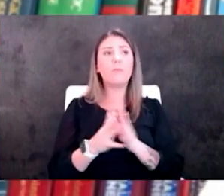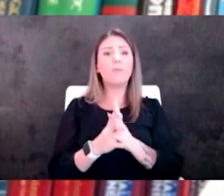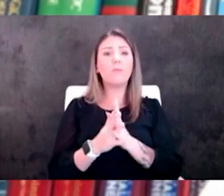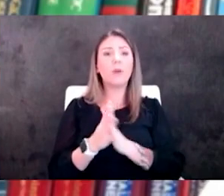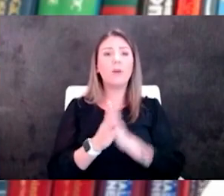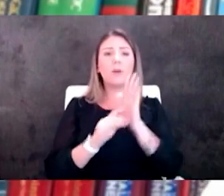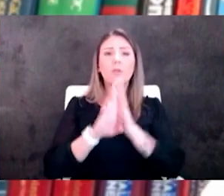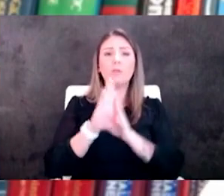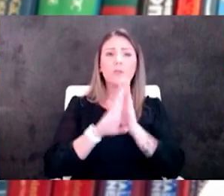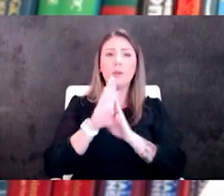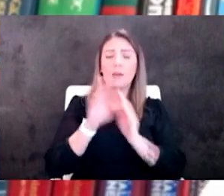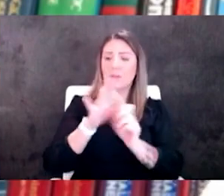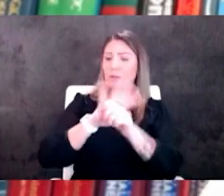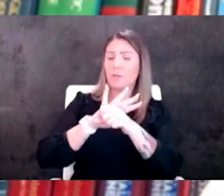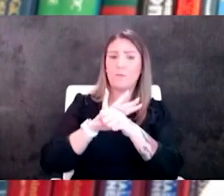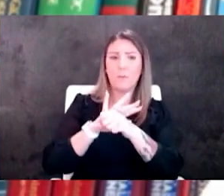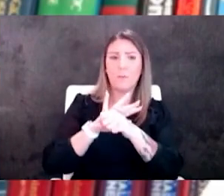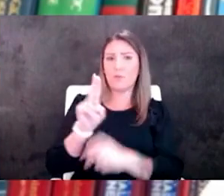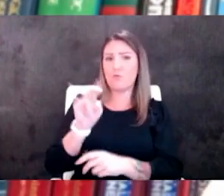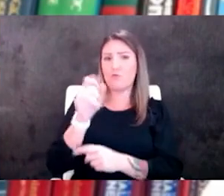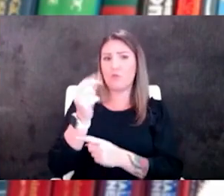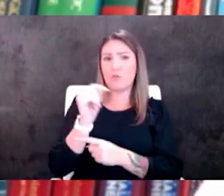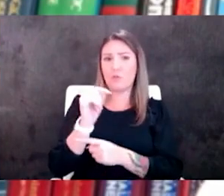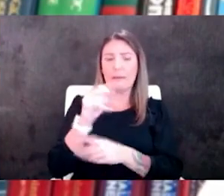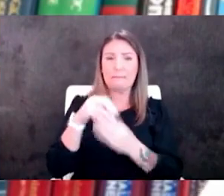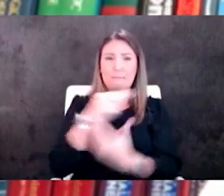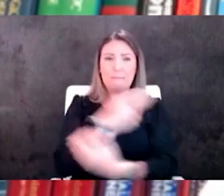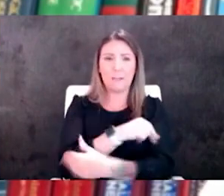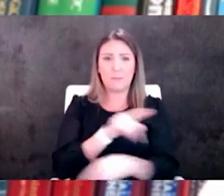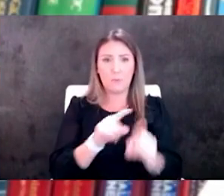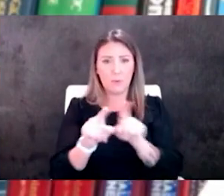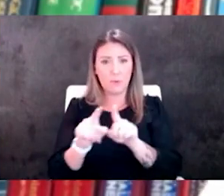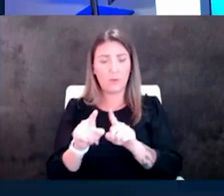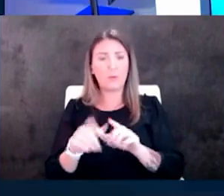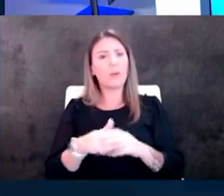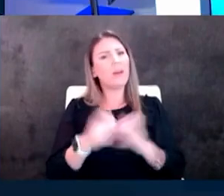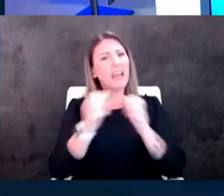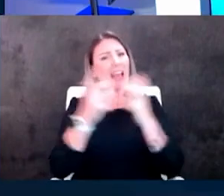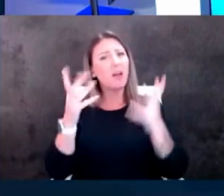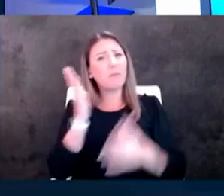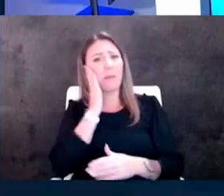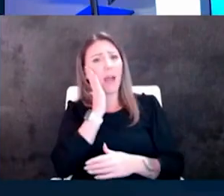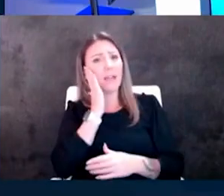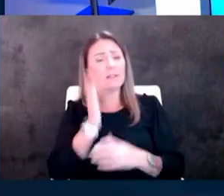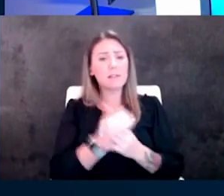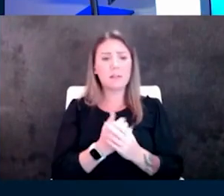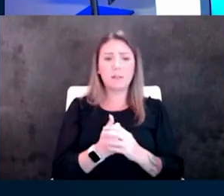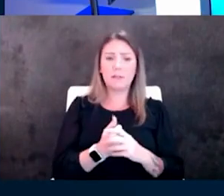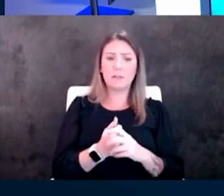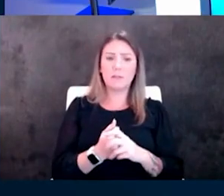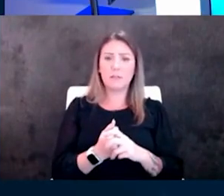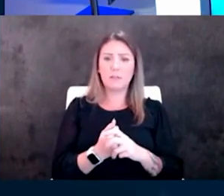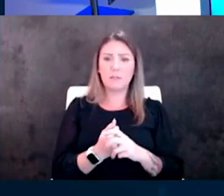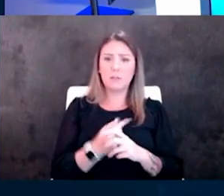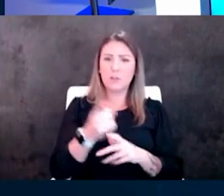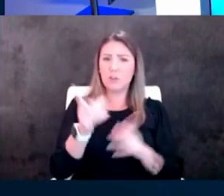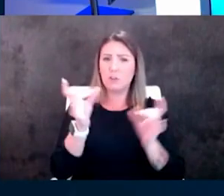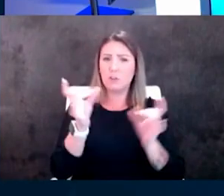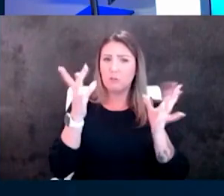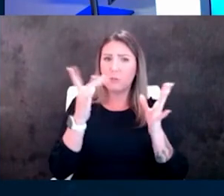kind of a coveted unit in our hospital system so how many beds is your hospital your critical access hospital